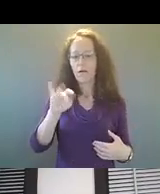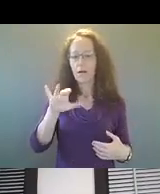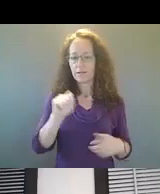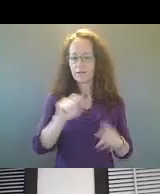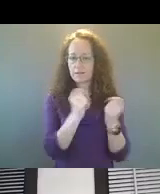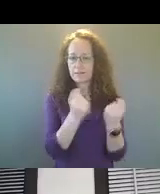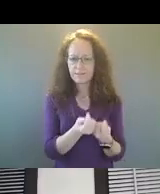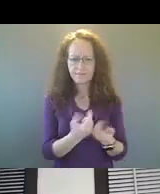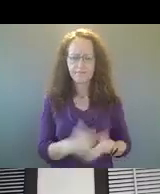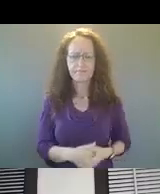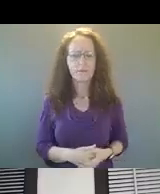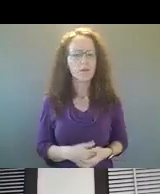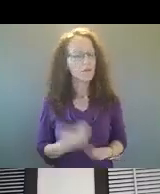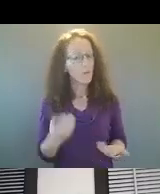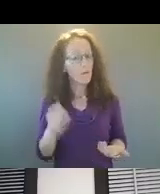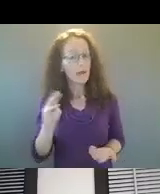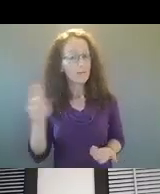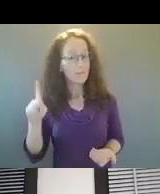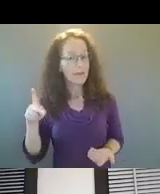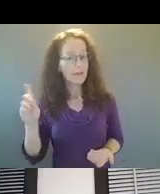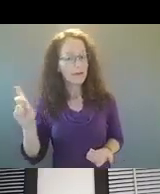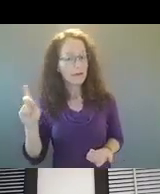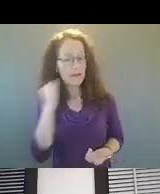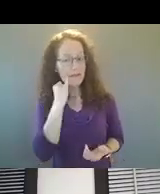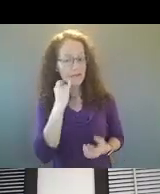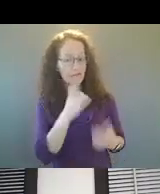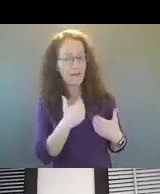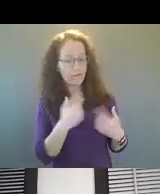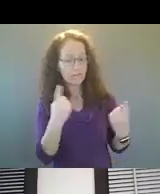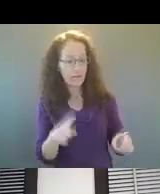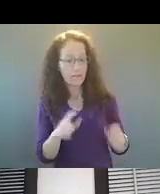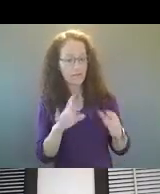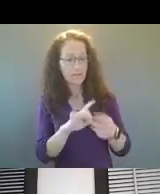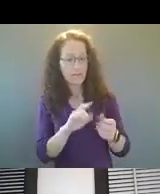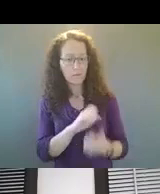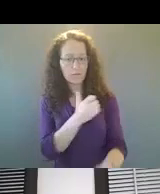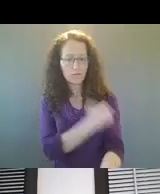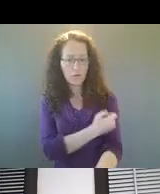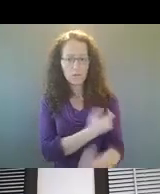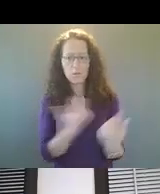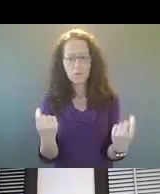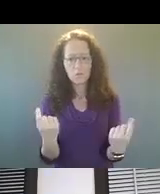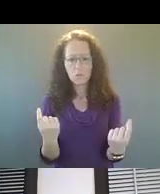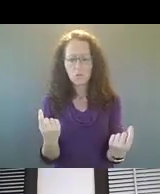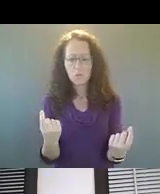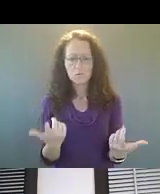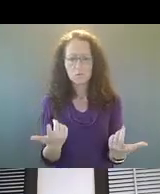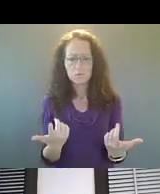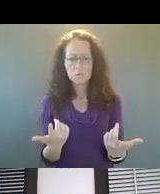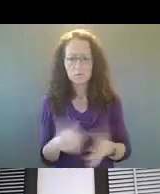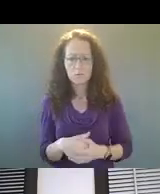how will MPD address drug related crimes? Um, and, and what is the work happening around that?